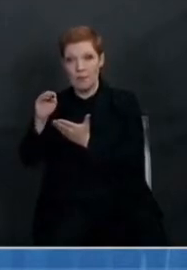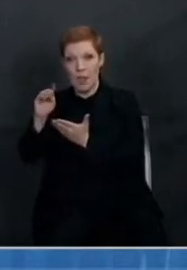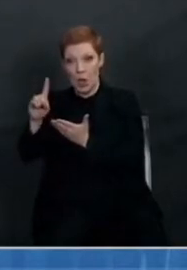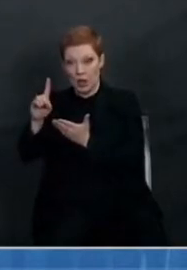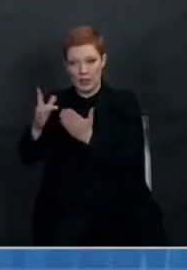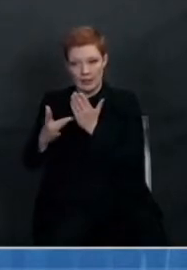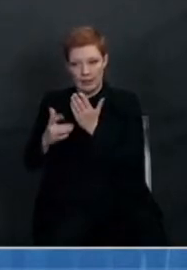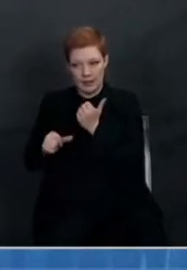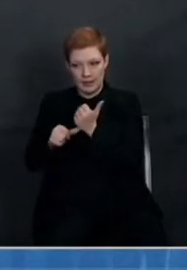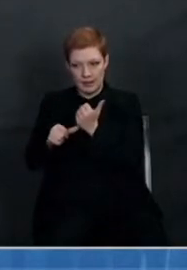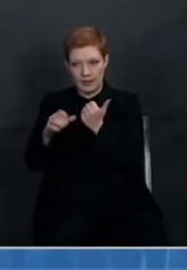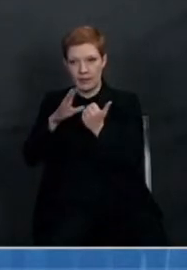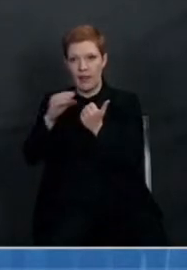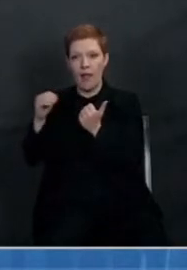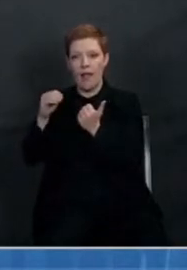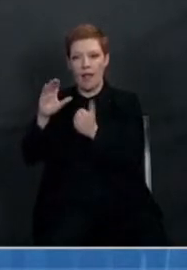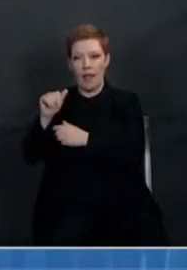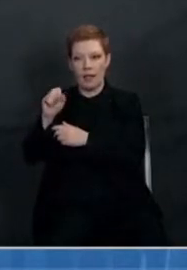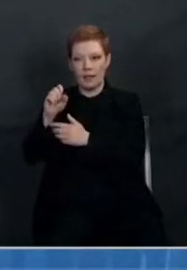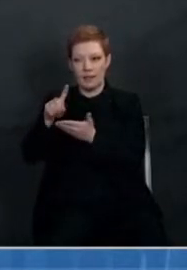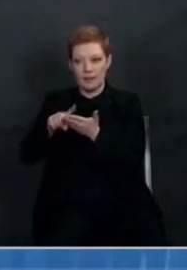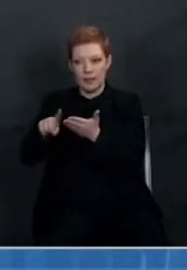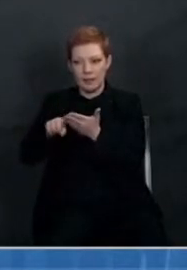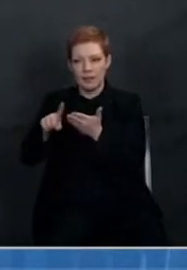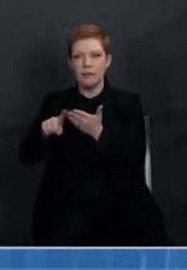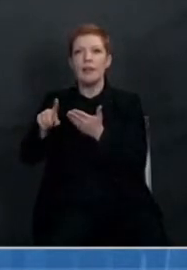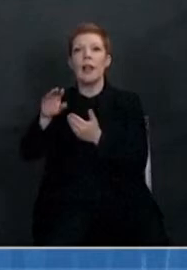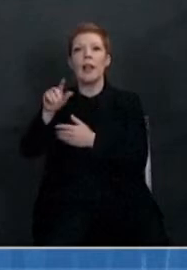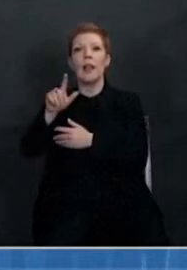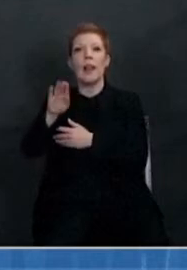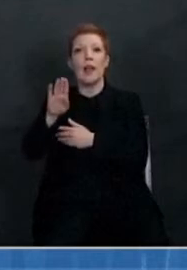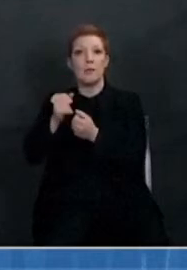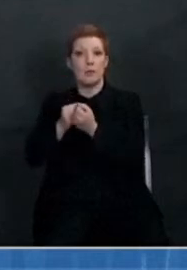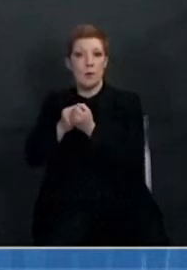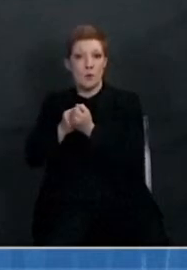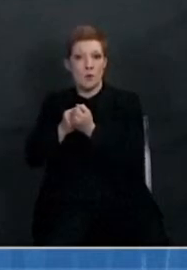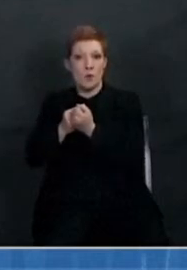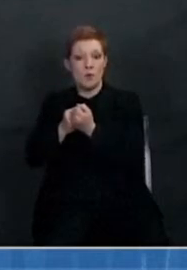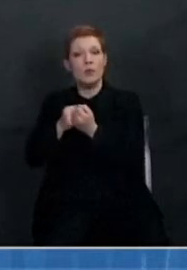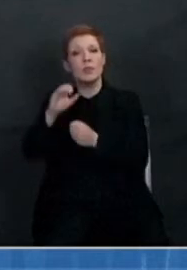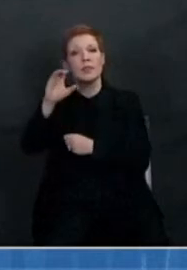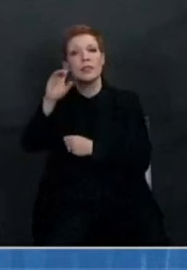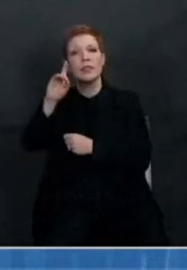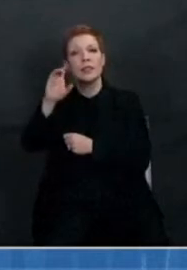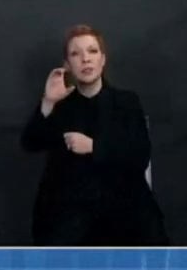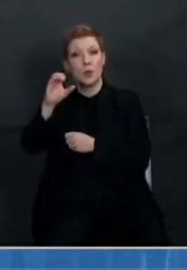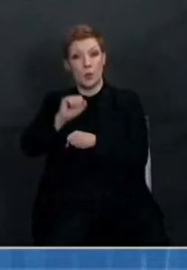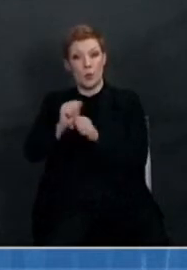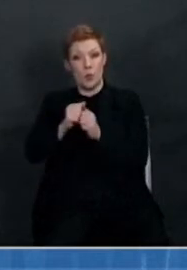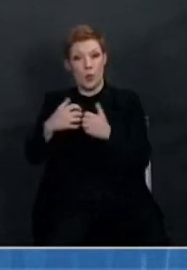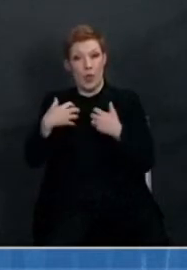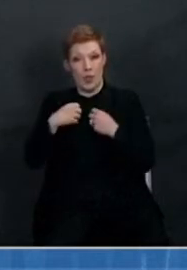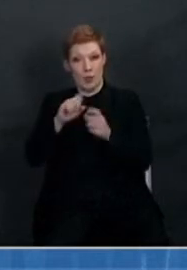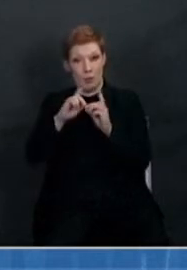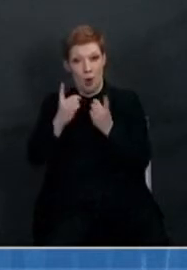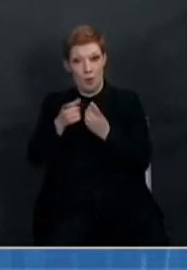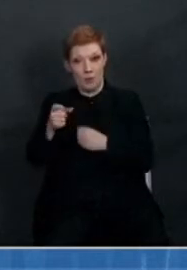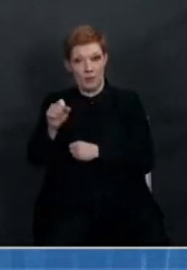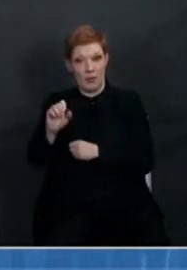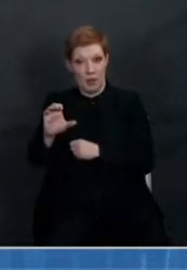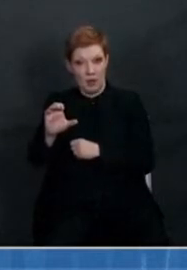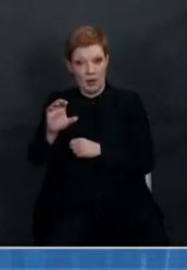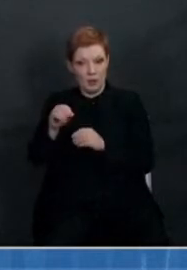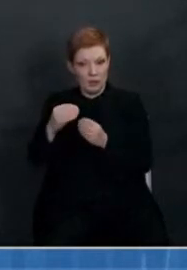including additional case investigation and laboratory support. CDC is also working with the Health Department of South Carolina to provide